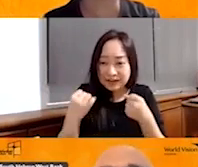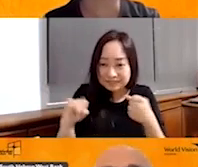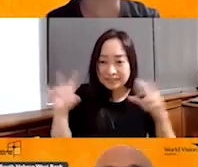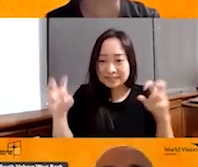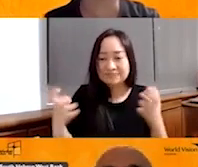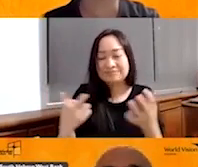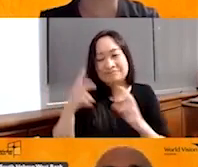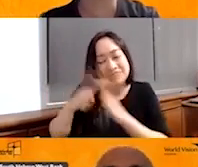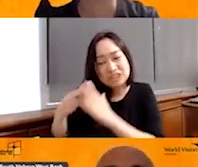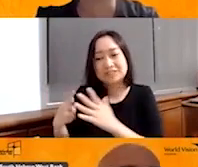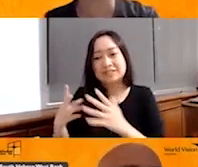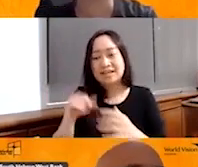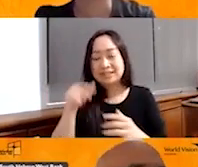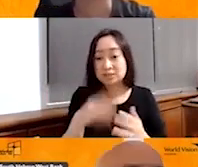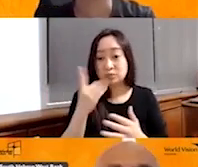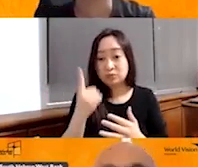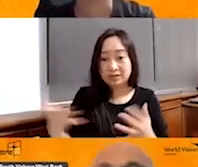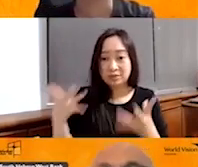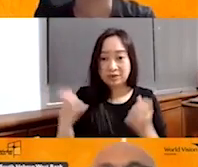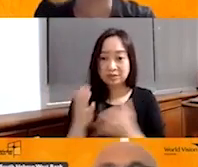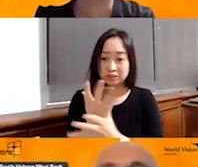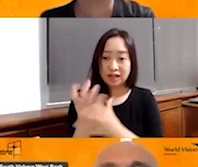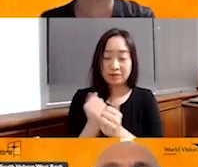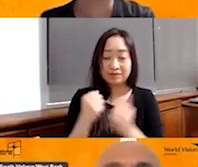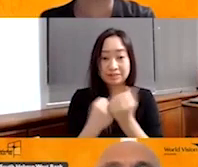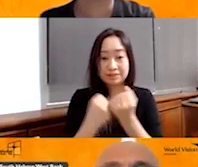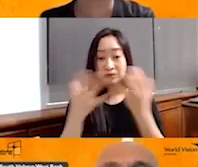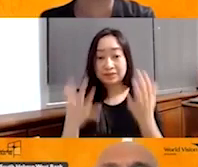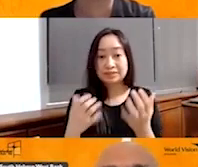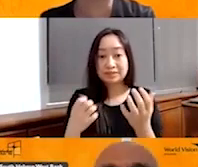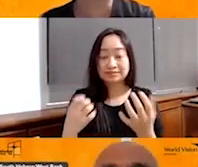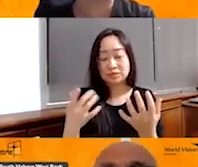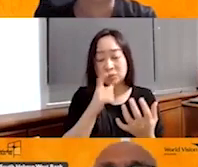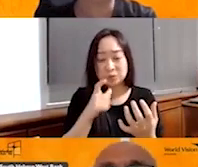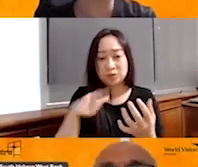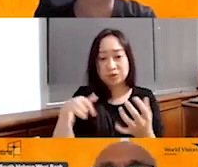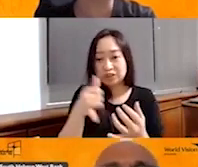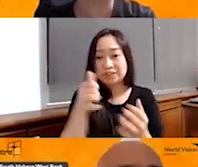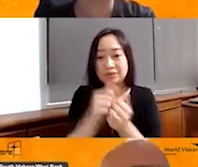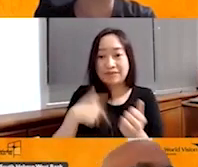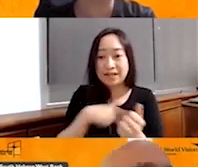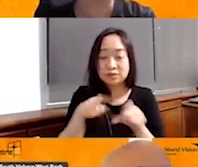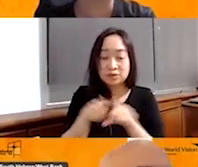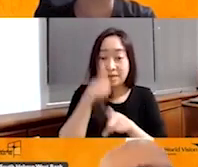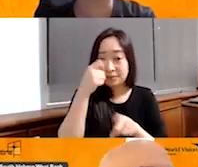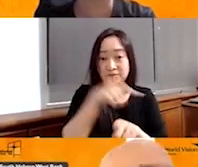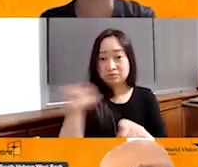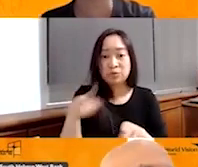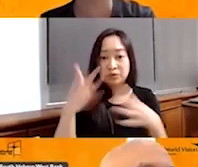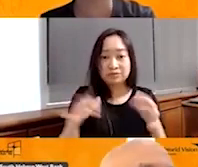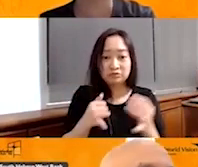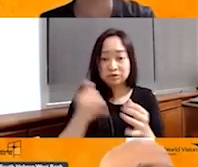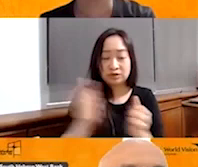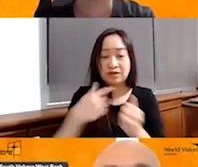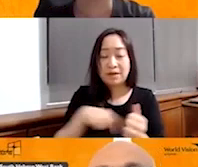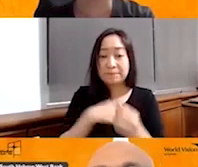something that we wanted to share with our supporters that have been journeying with us as well, because they have been journeying with us. A lot of them are